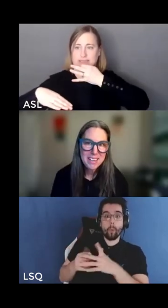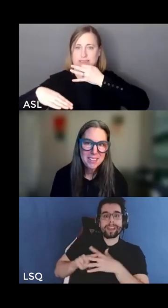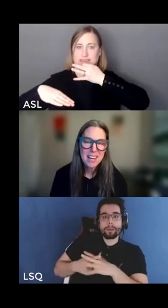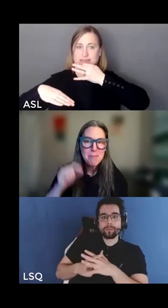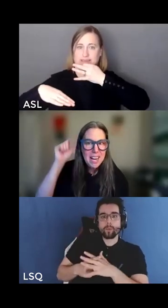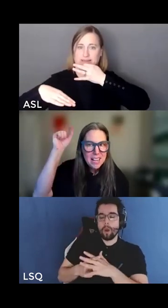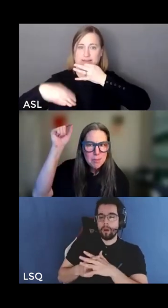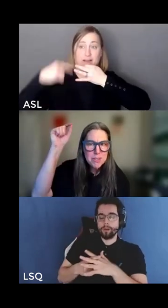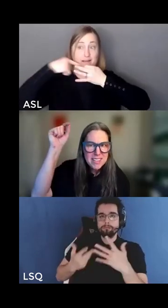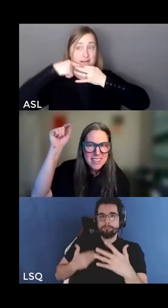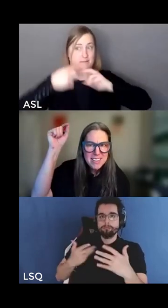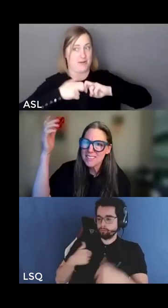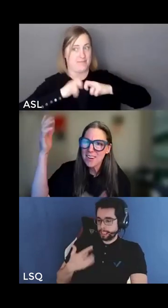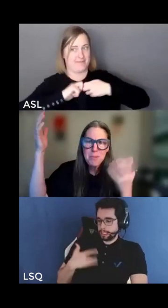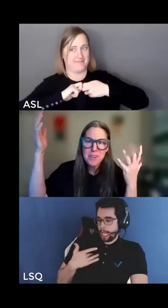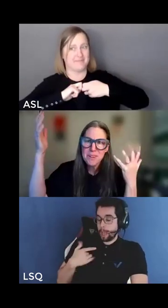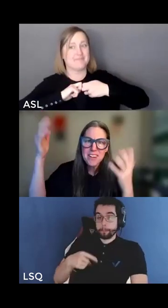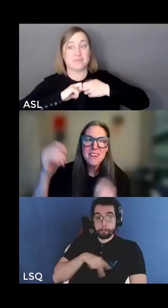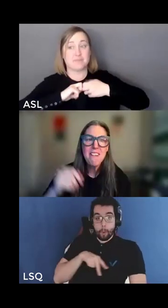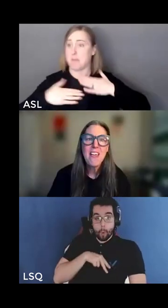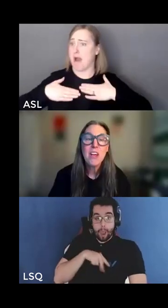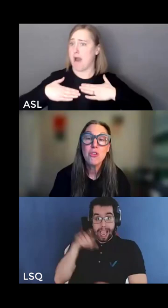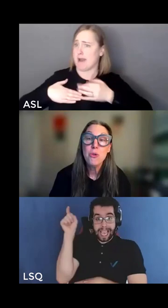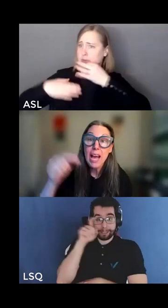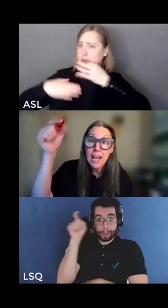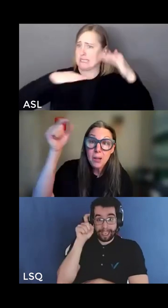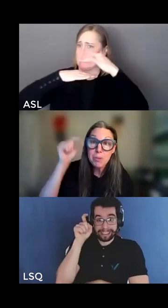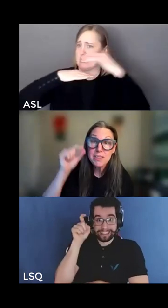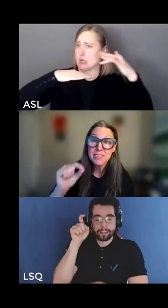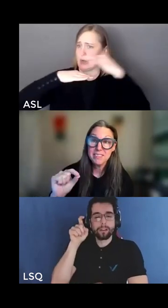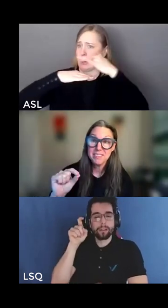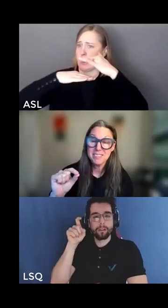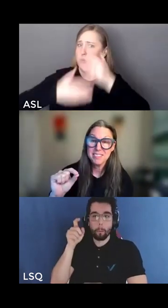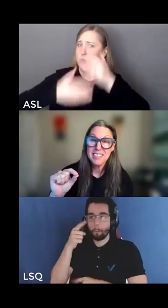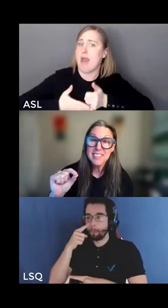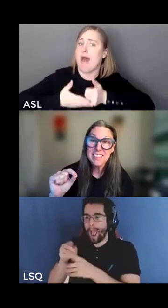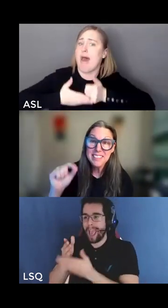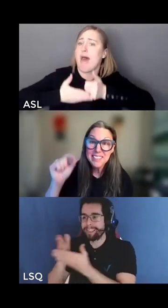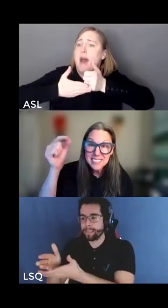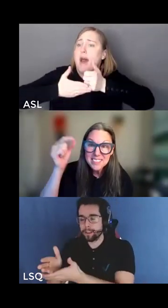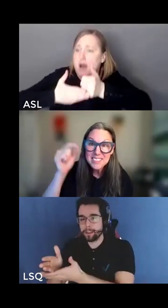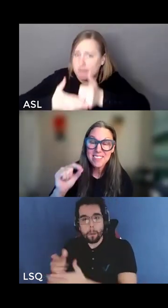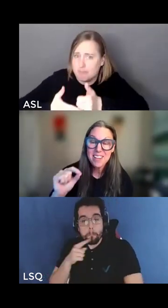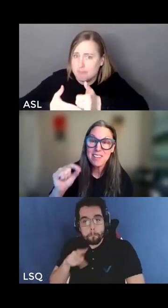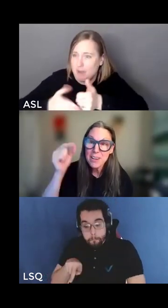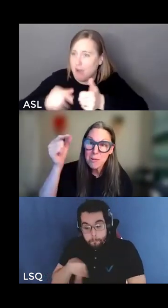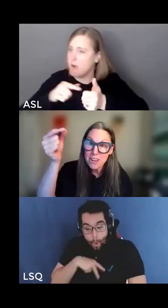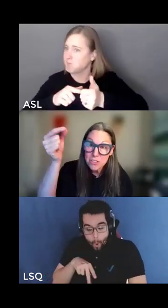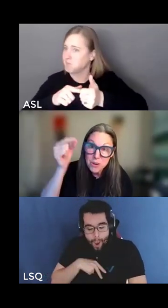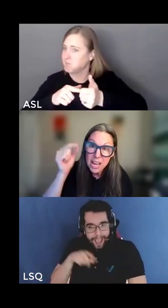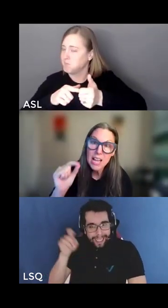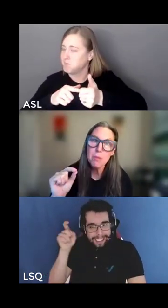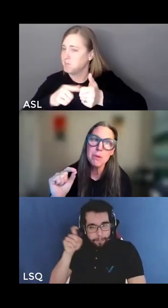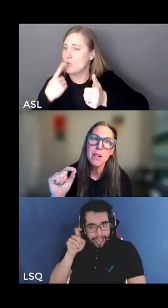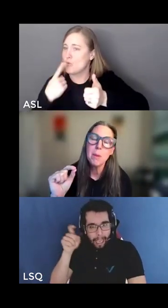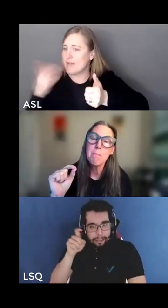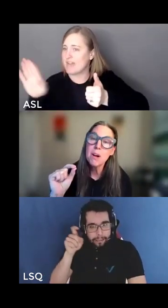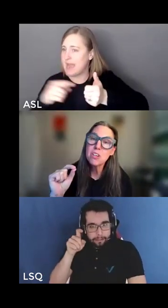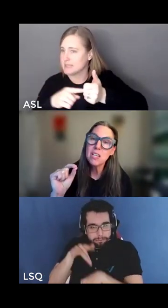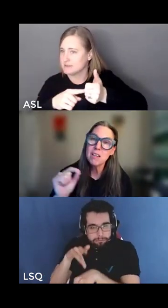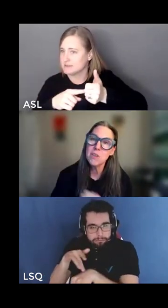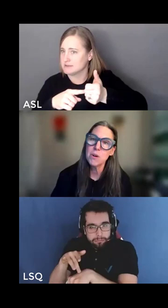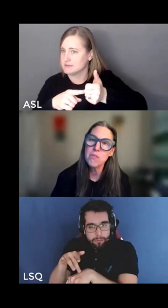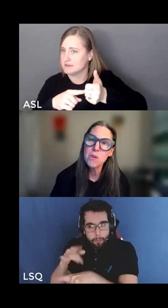problematic right my expertise on the top of the coin to help ding ding ding red flag word to help